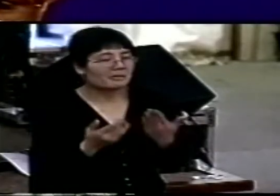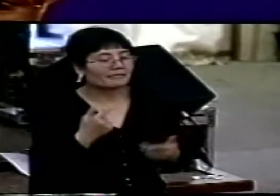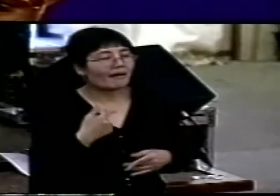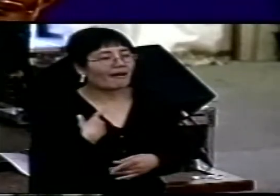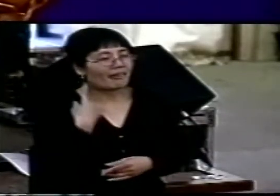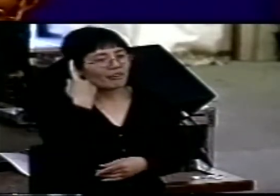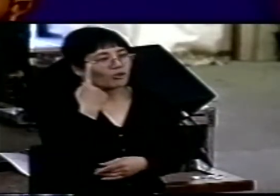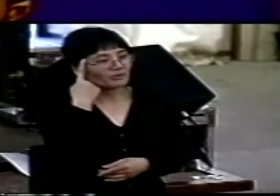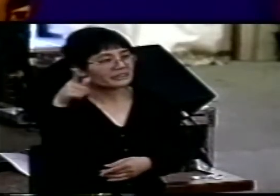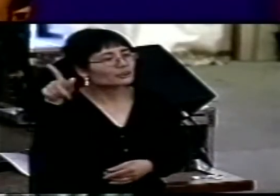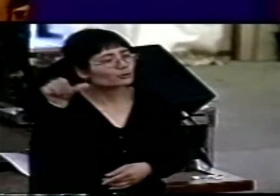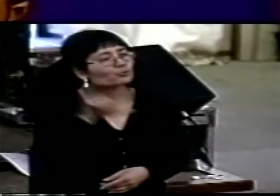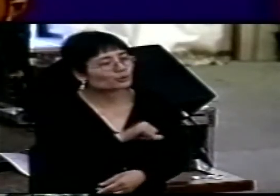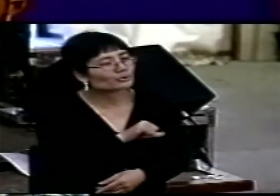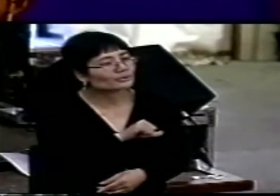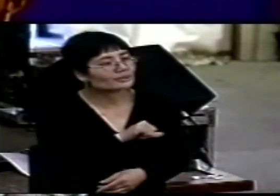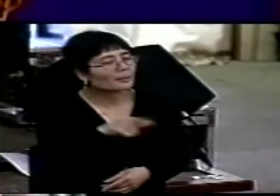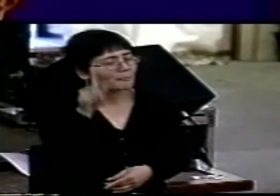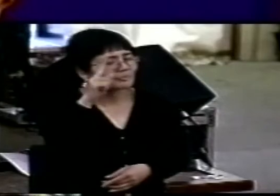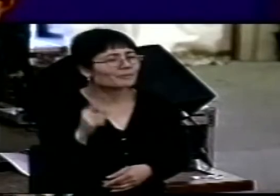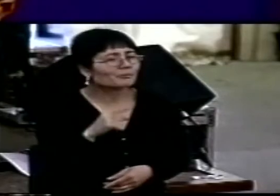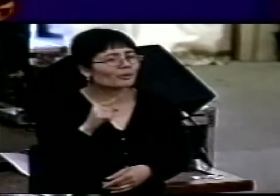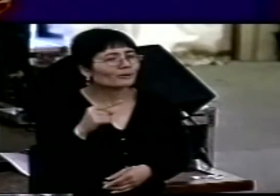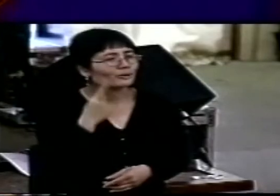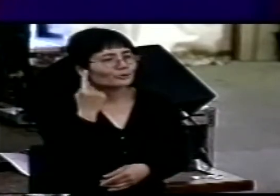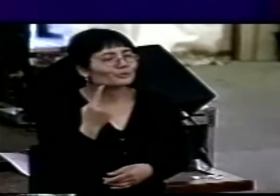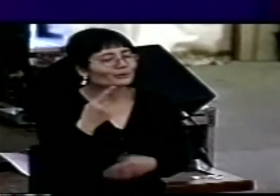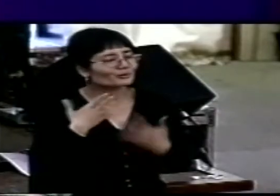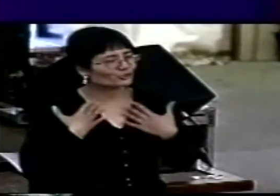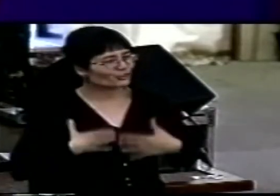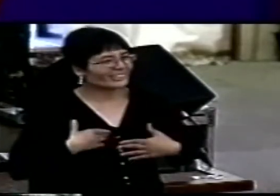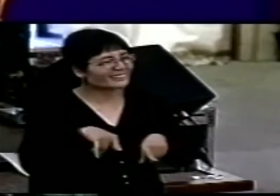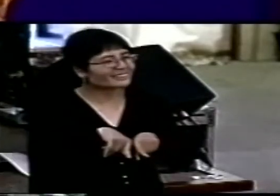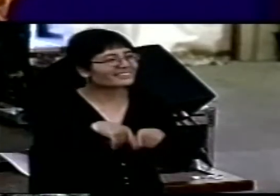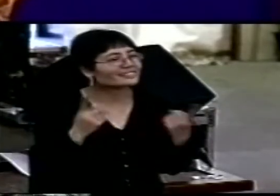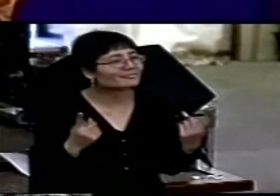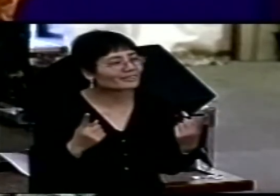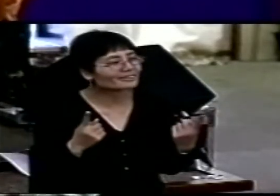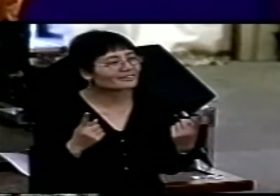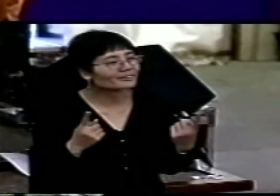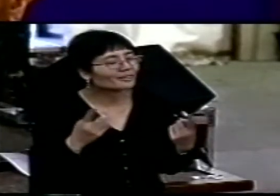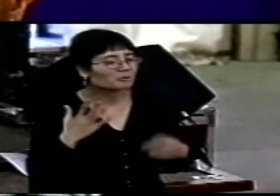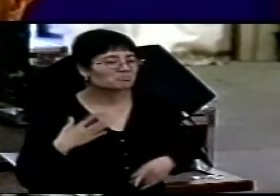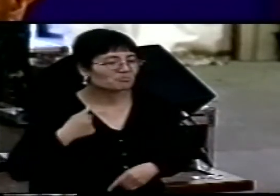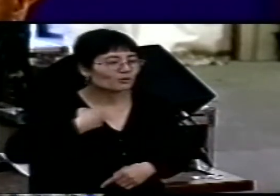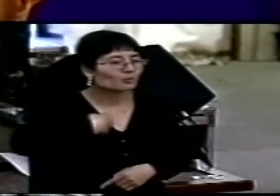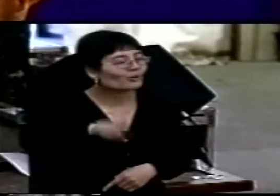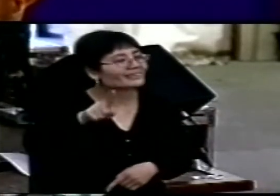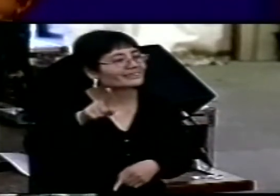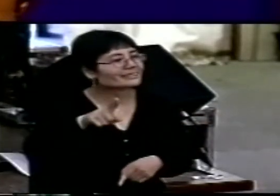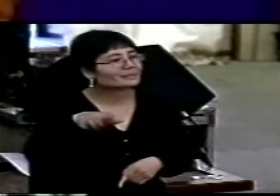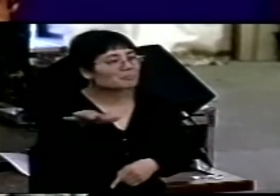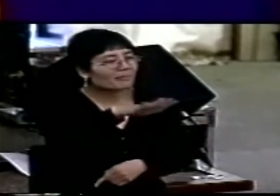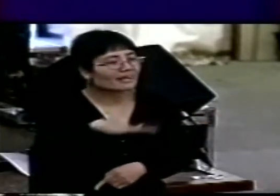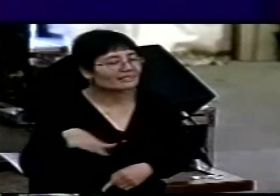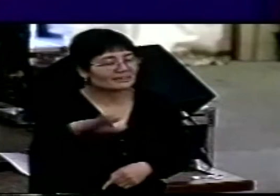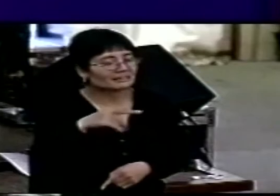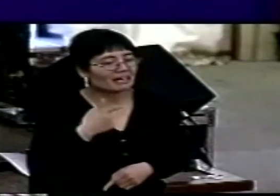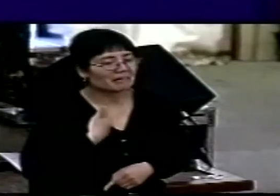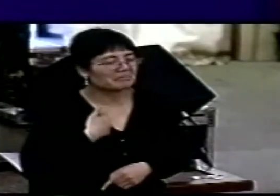who did things differently than me. They dressed differently. They went to places I didn't think Christians went to even.